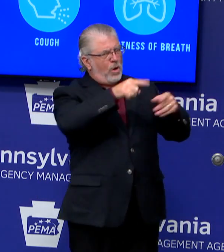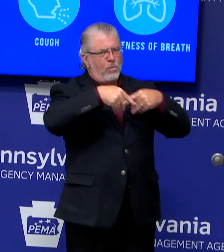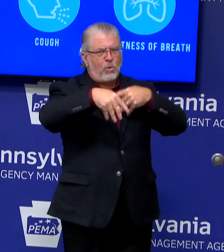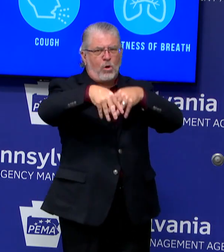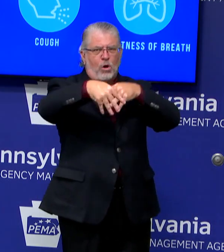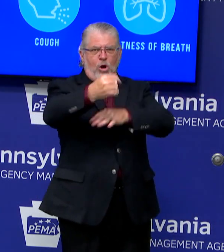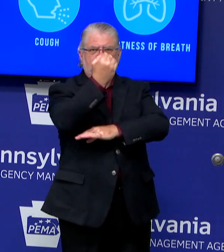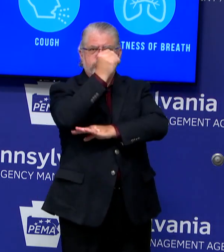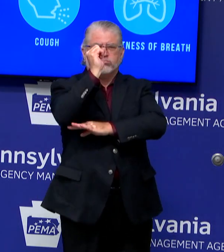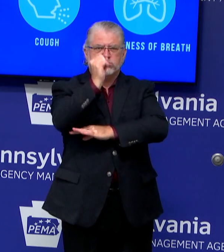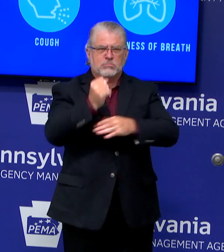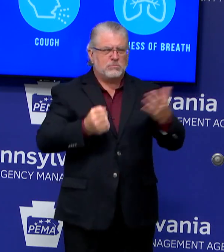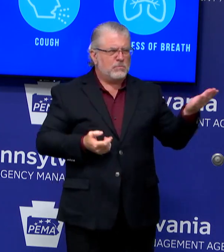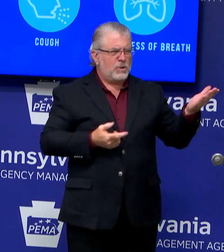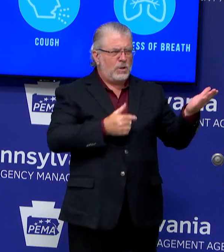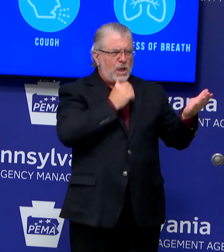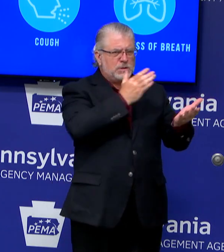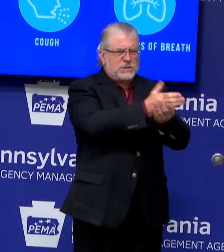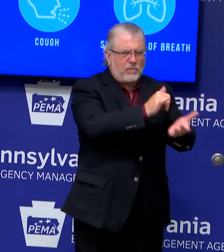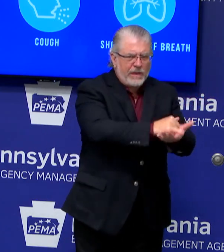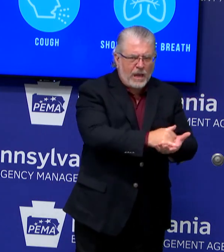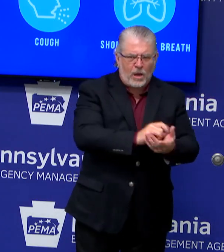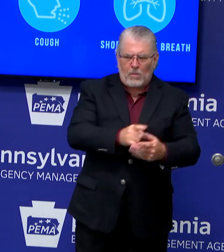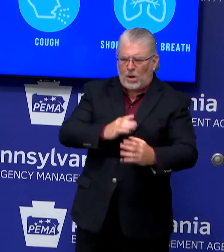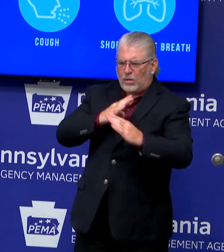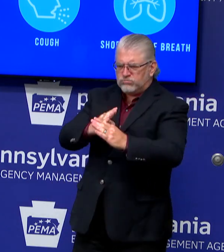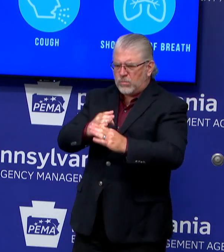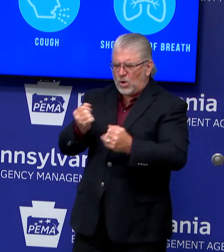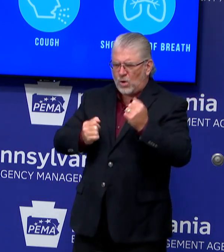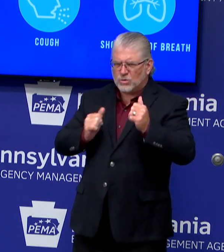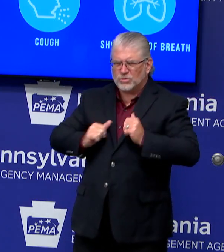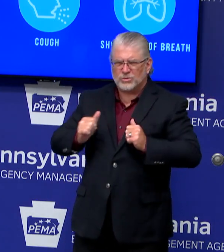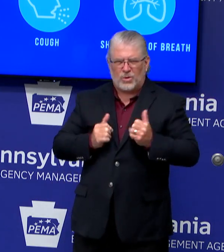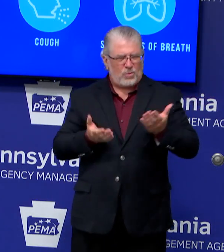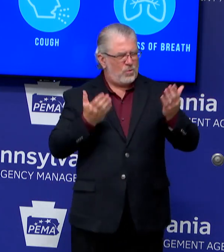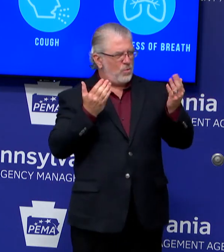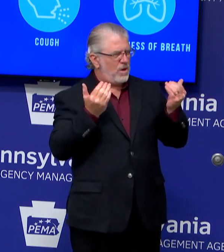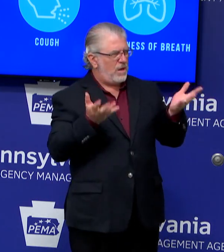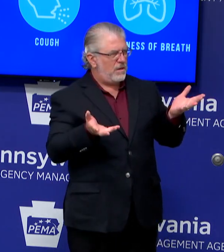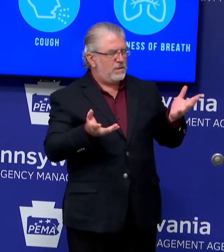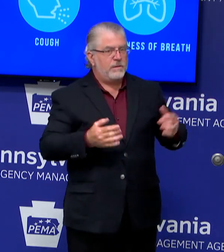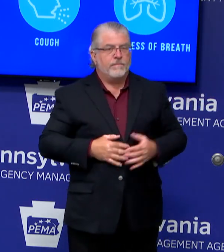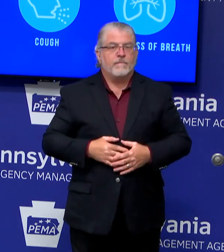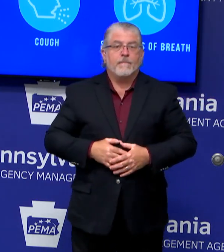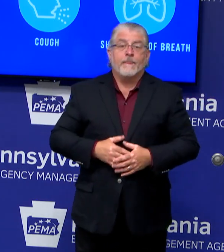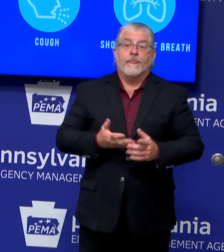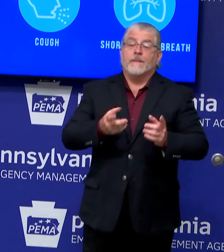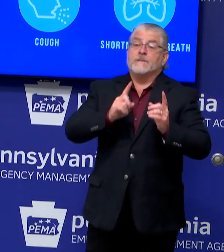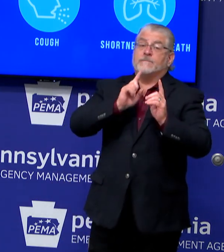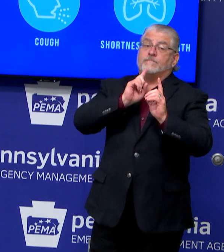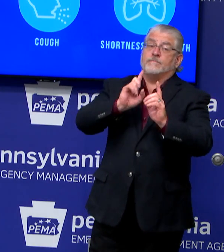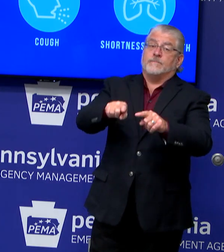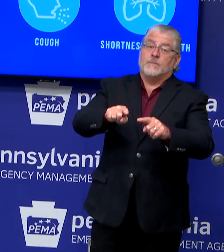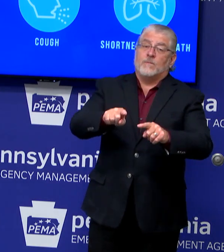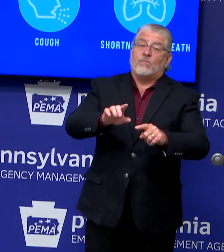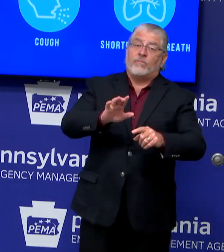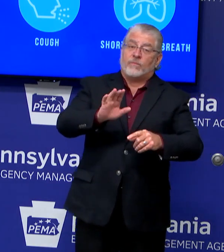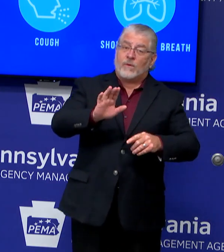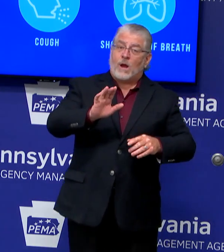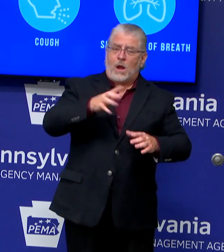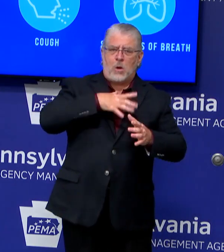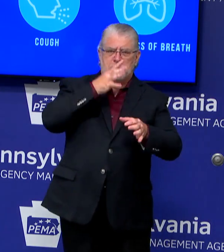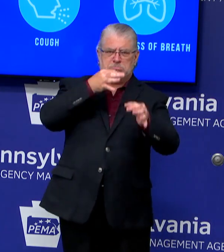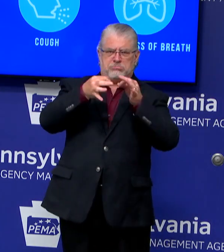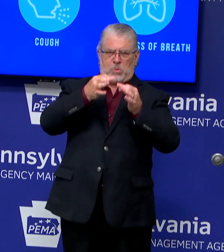trying to stop. Yeah, I mean, I think I've talked about why I was in that march. I thought that was important for me to take that risk.